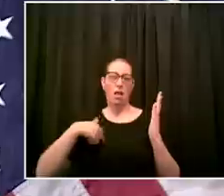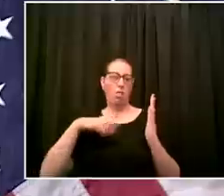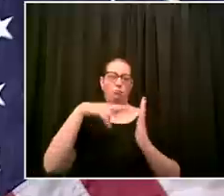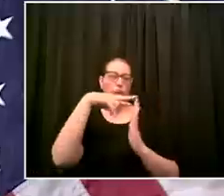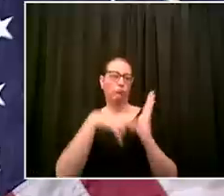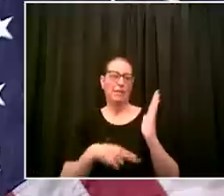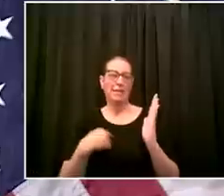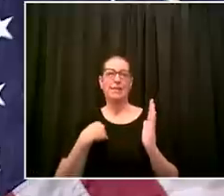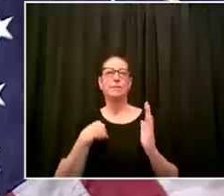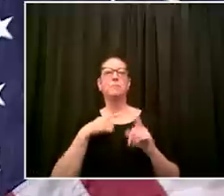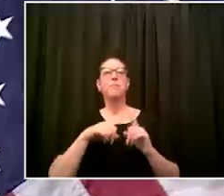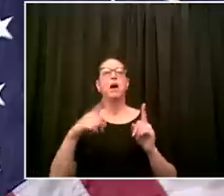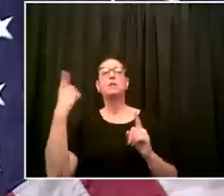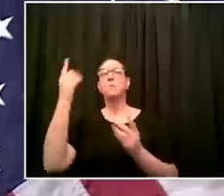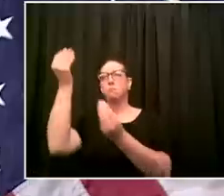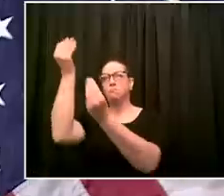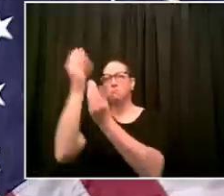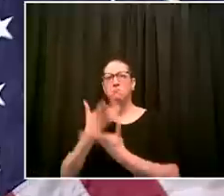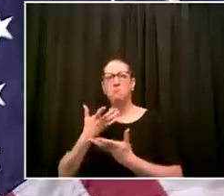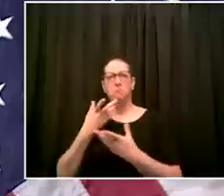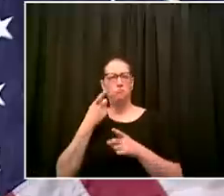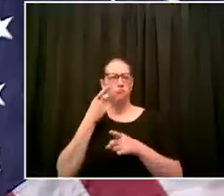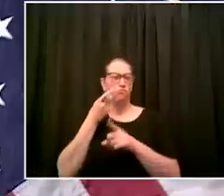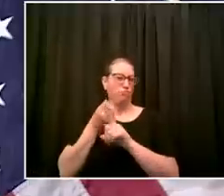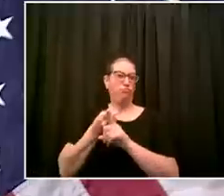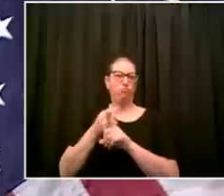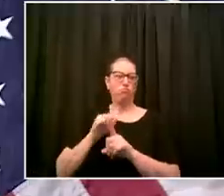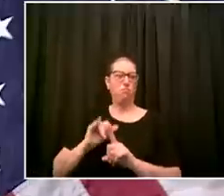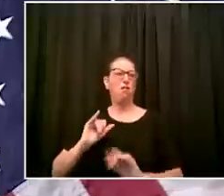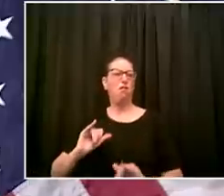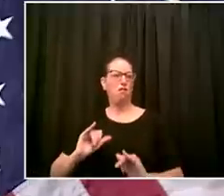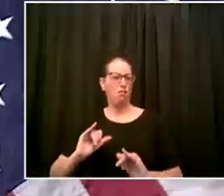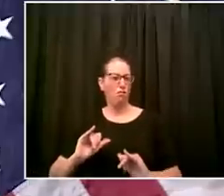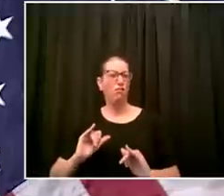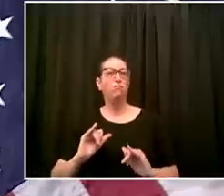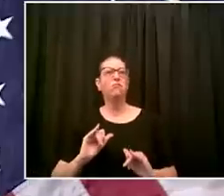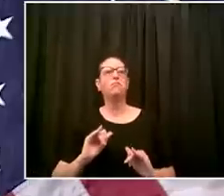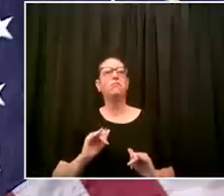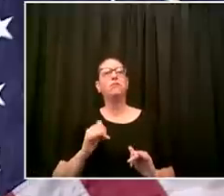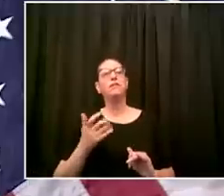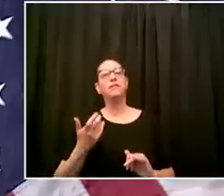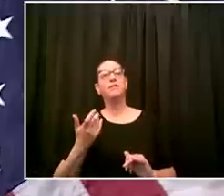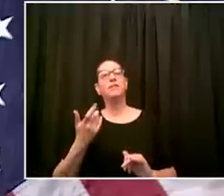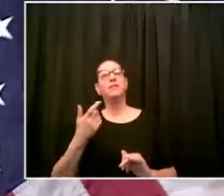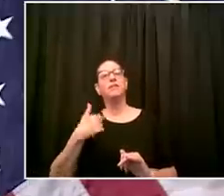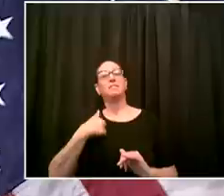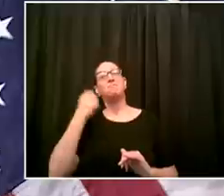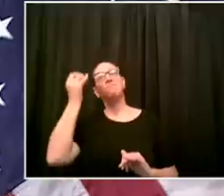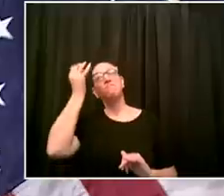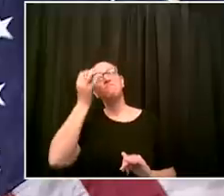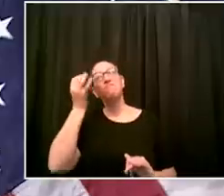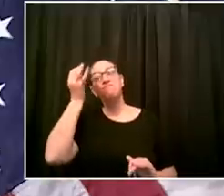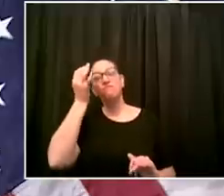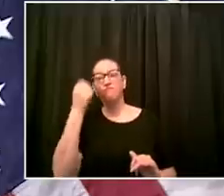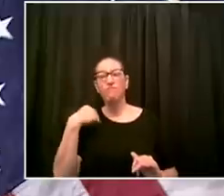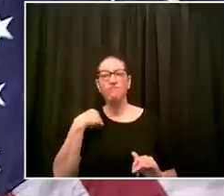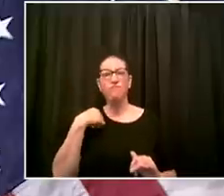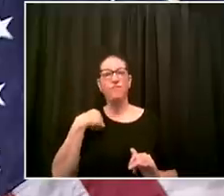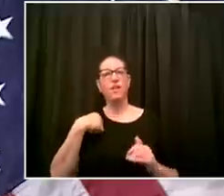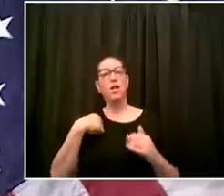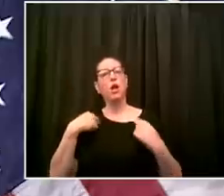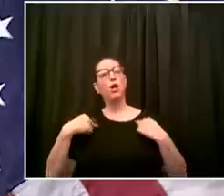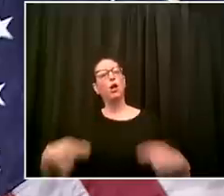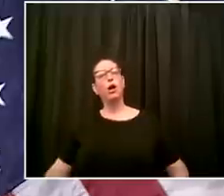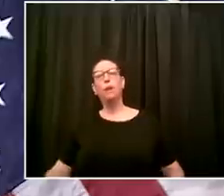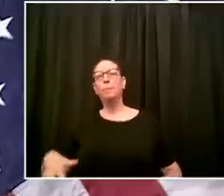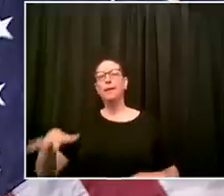which is is any senior who's in any facility these are